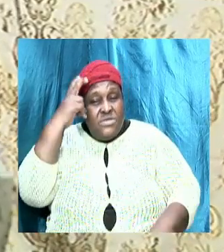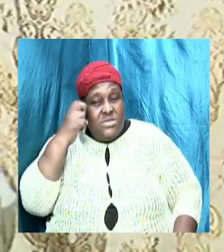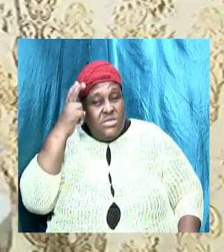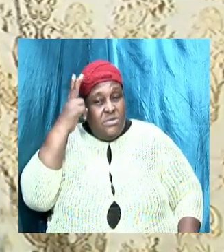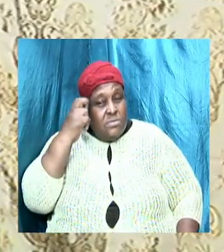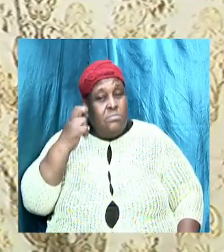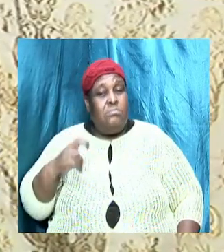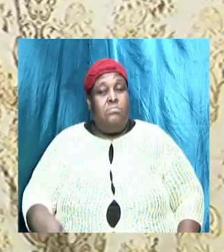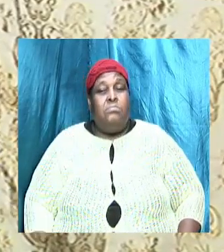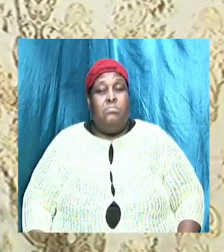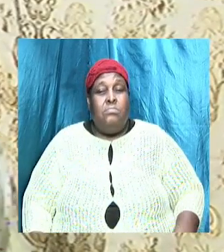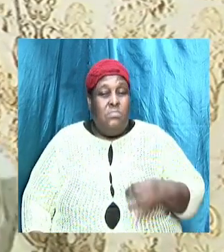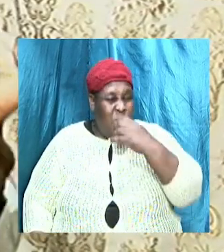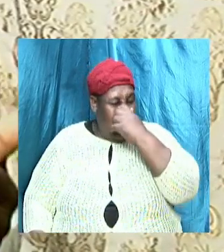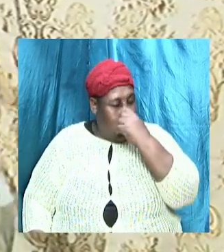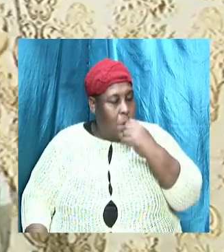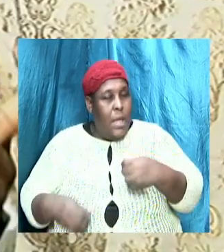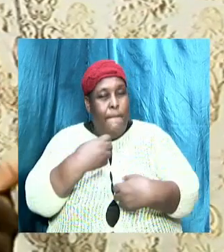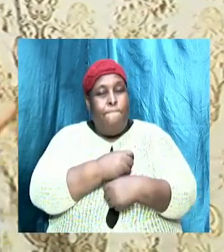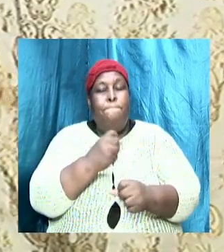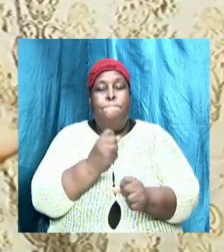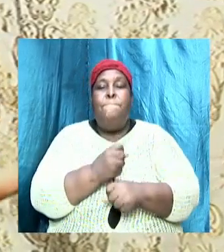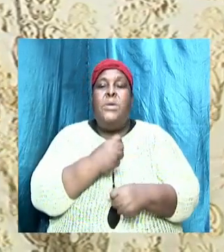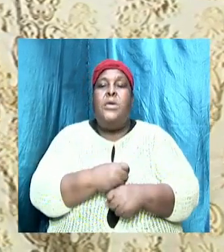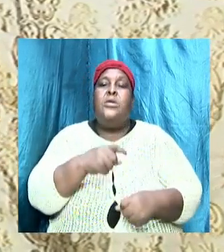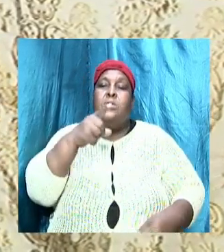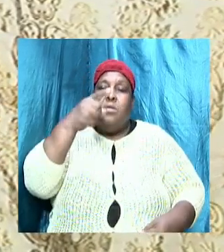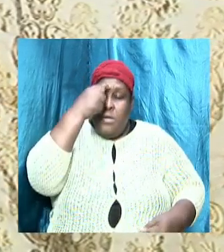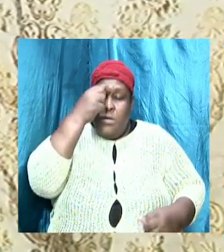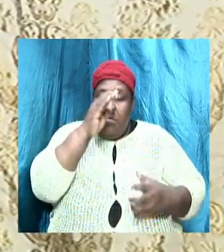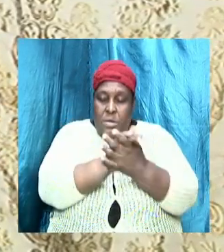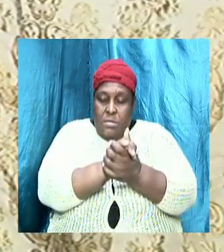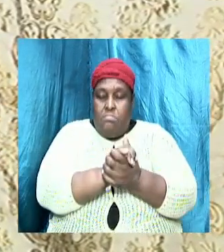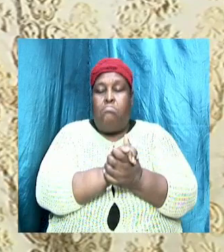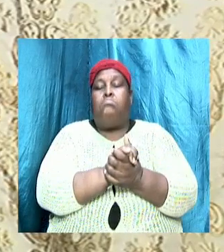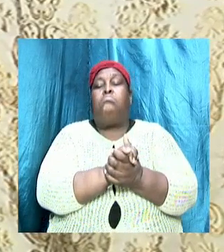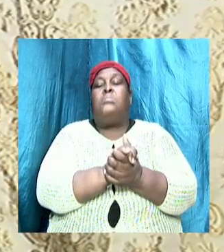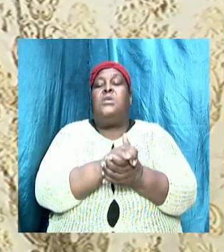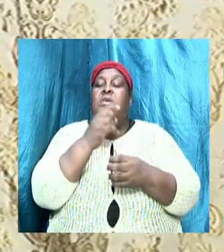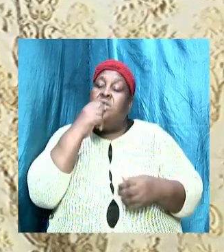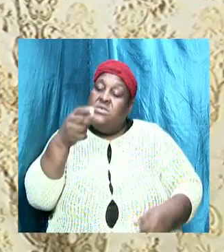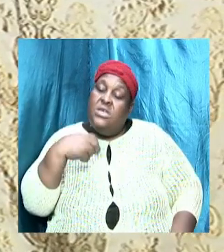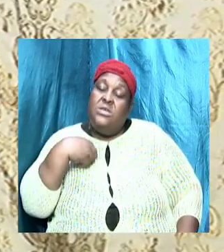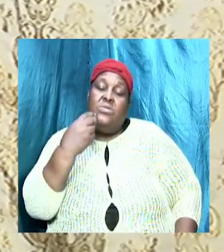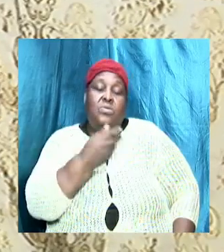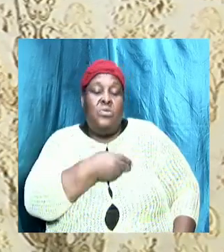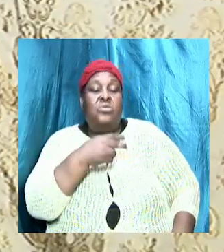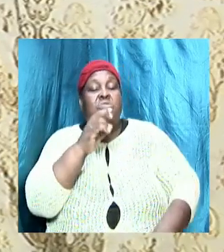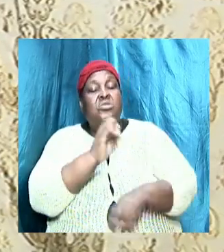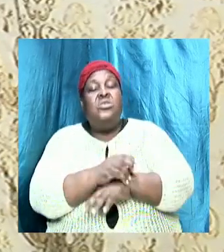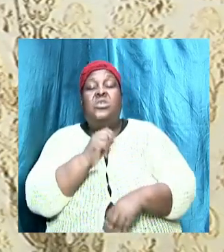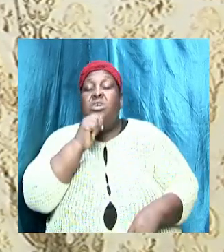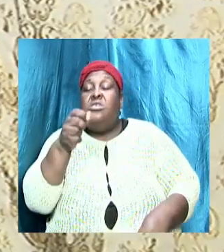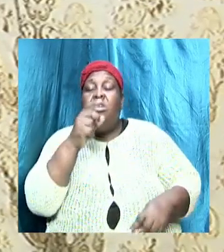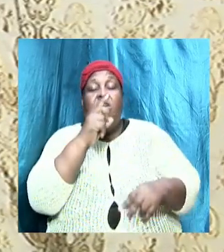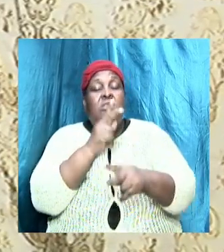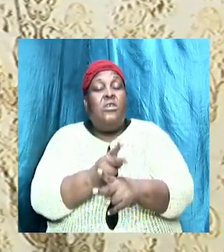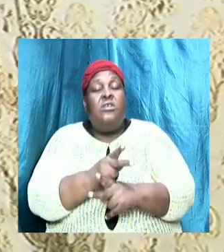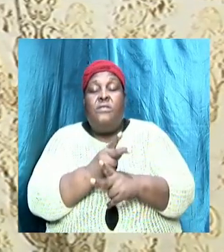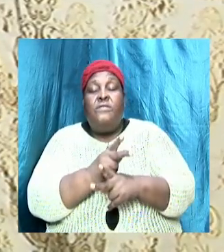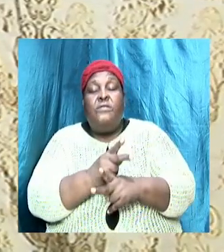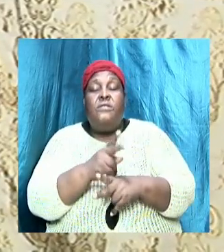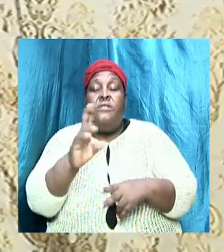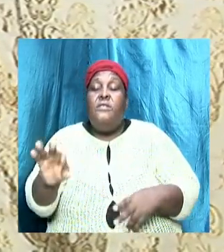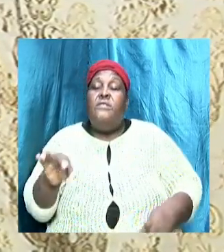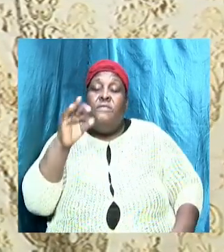and tell you and cause men to believe and I'm saying to us church that if we are not careful we